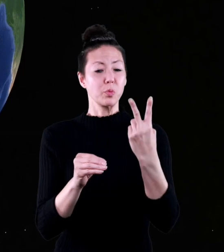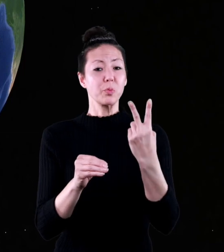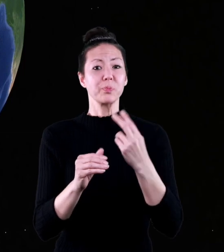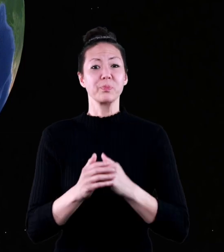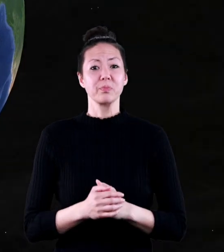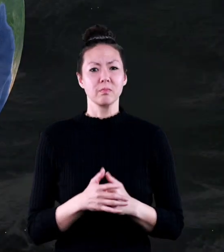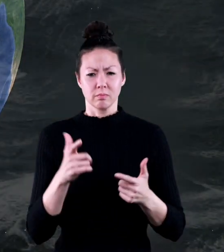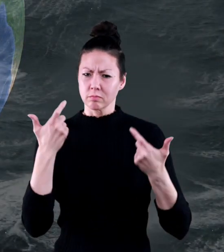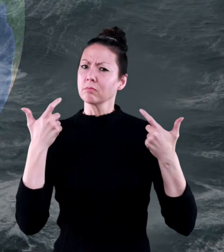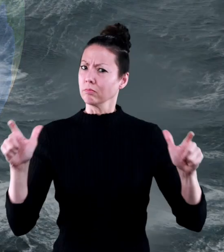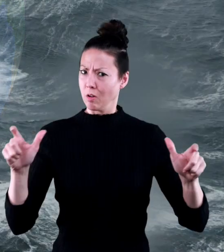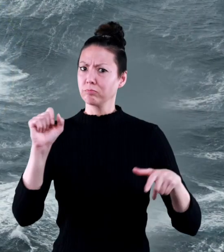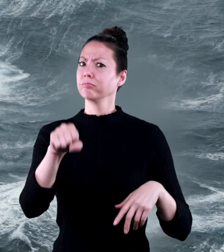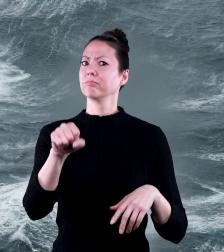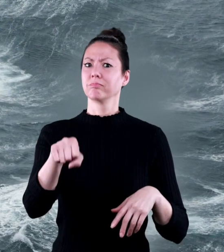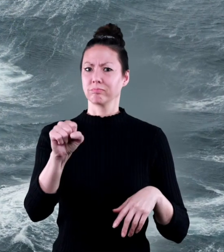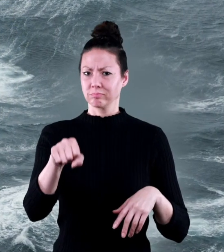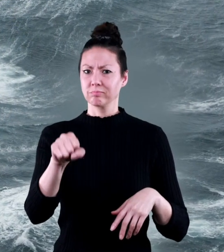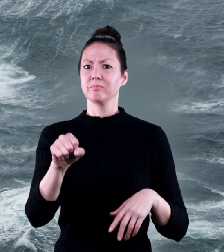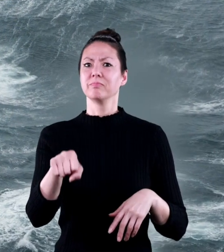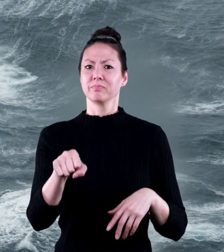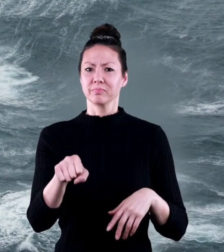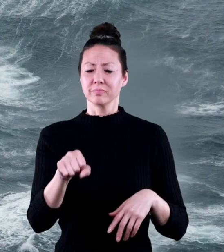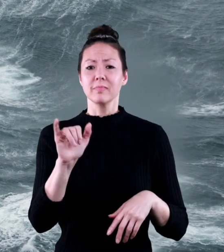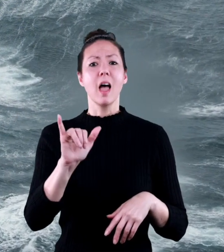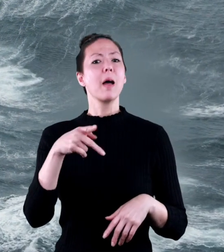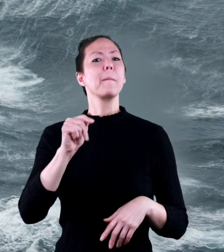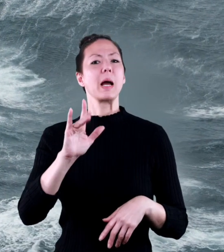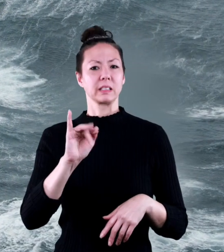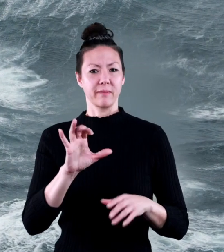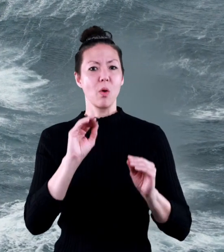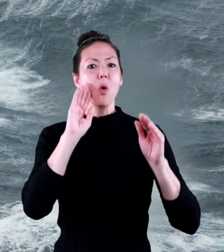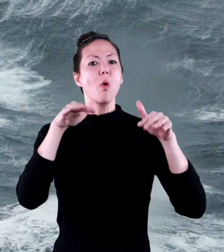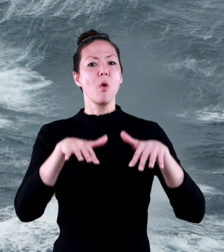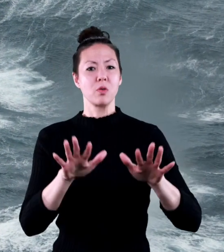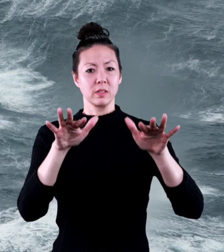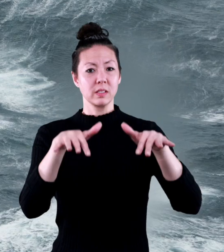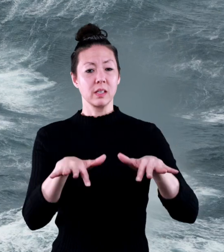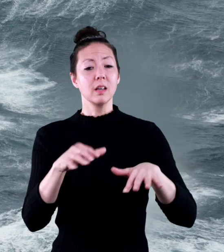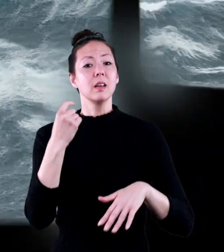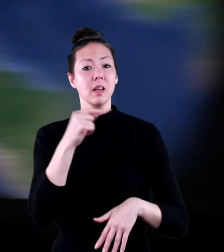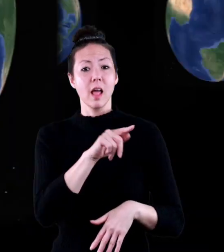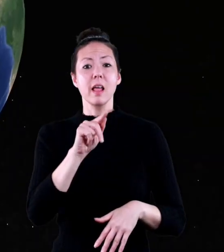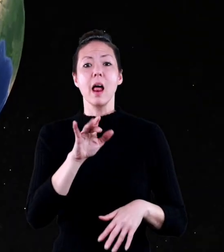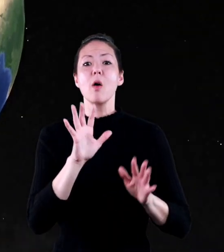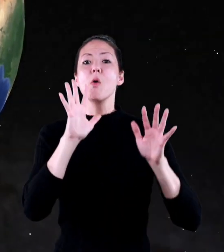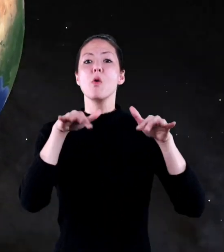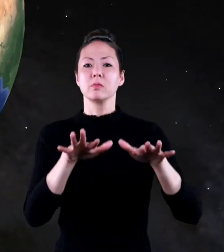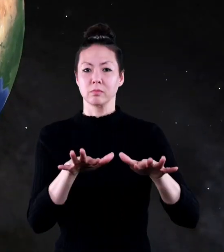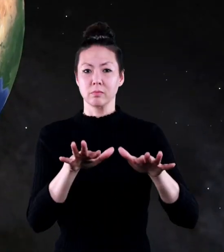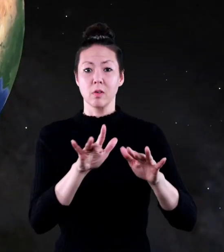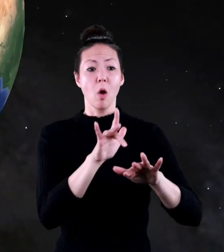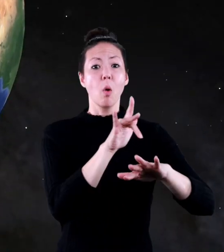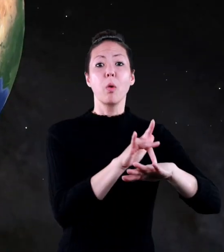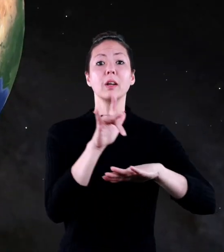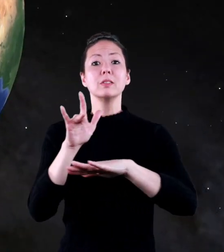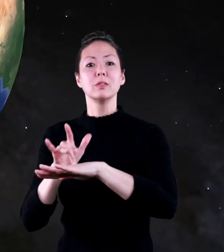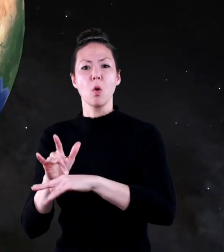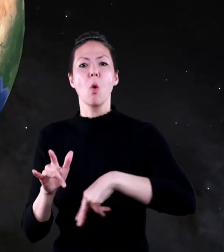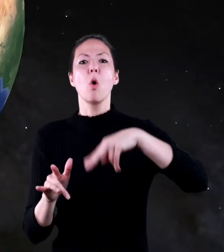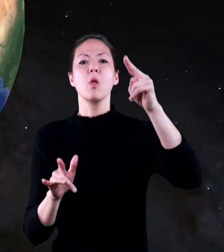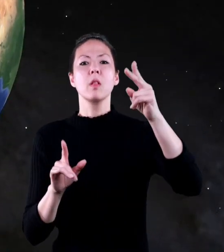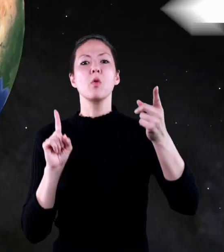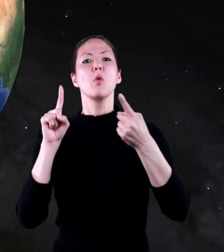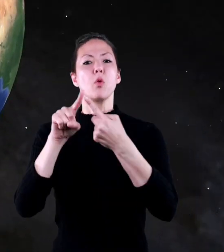Atlantic is number two, it is gigantic. Like the Pacific Ocean, the Atlantic Ocean also